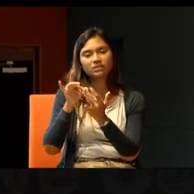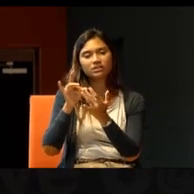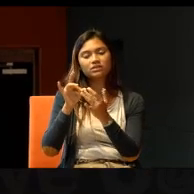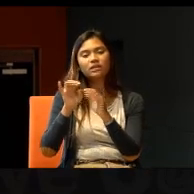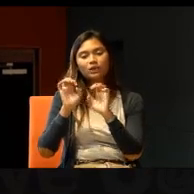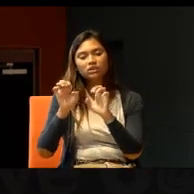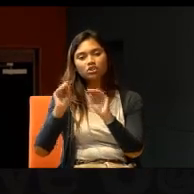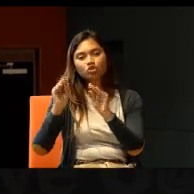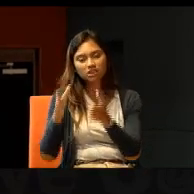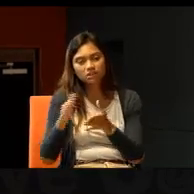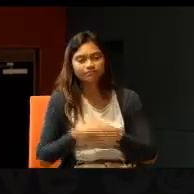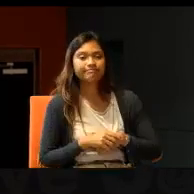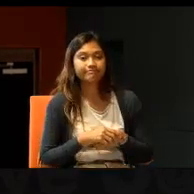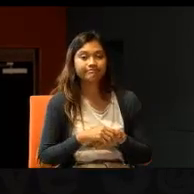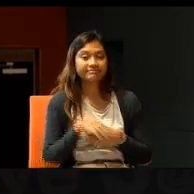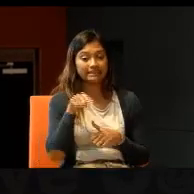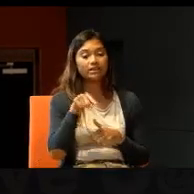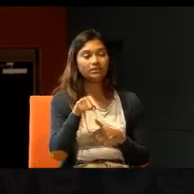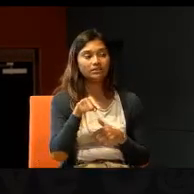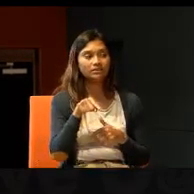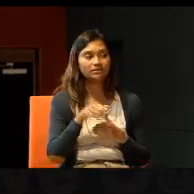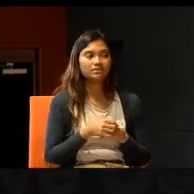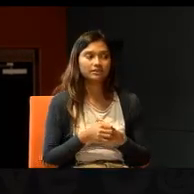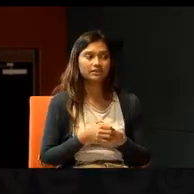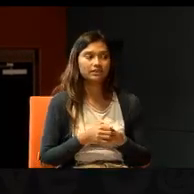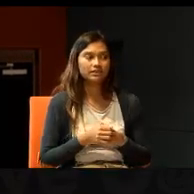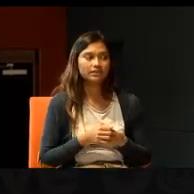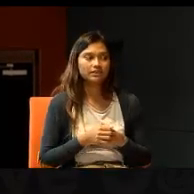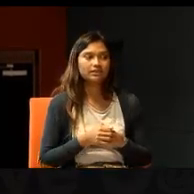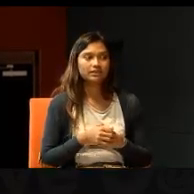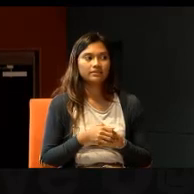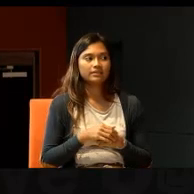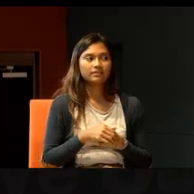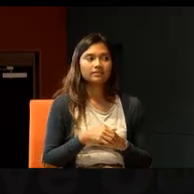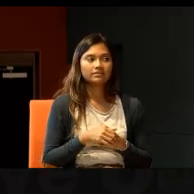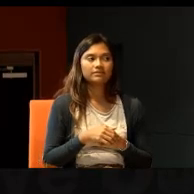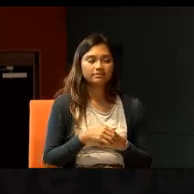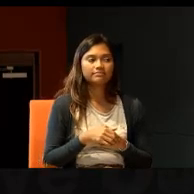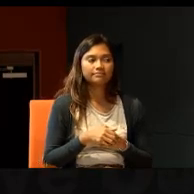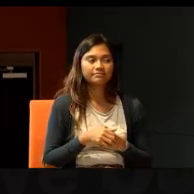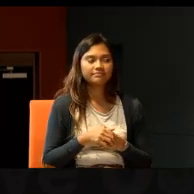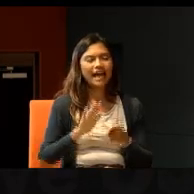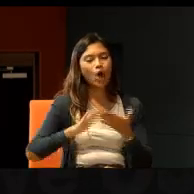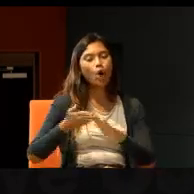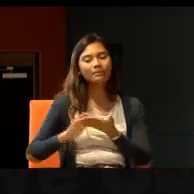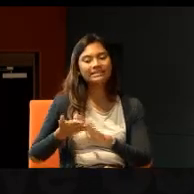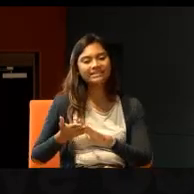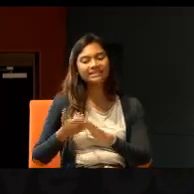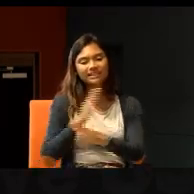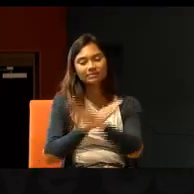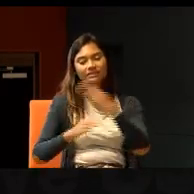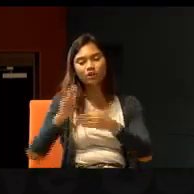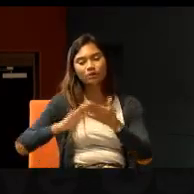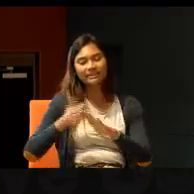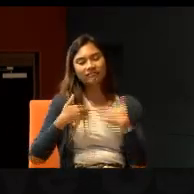but, and this is something, I would say, that special needs, community, I've been fighting for, for many years. It's not something new, it's an